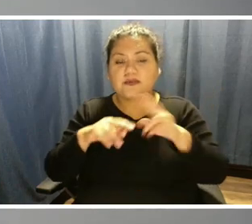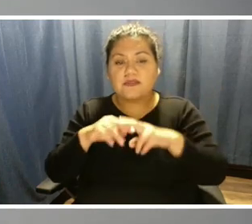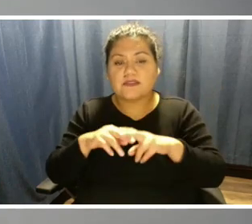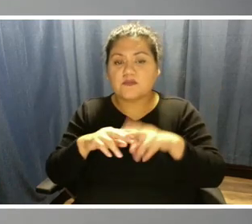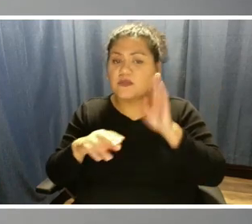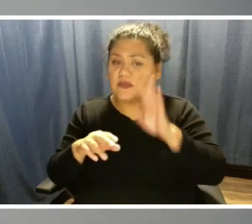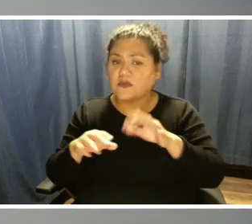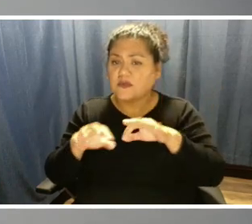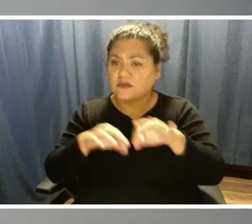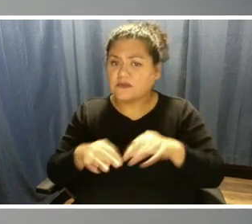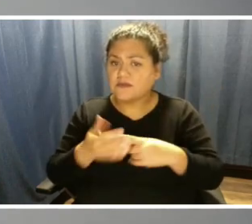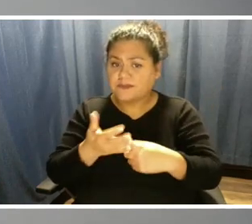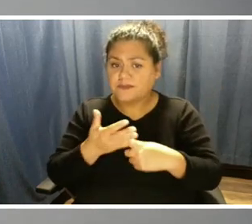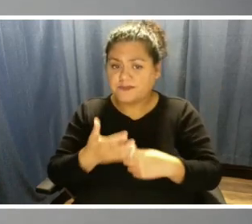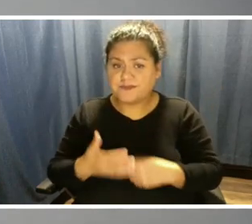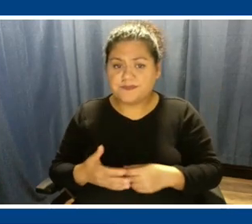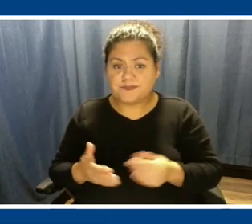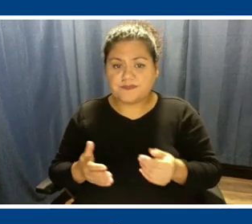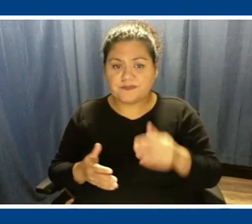be part of the discussion then.